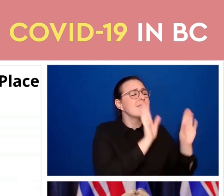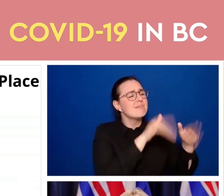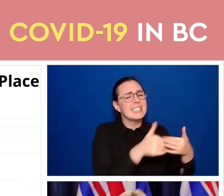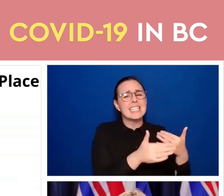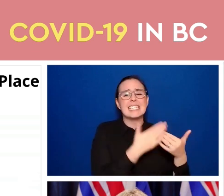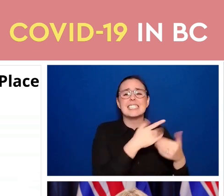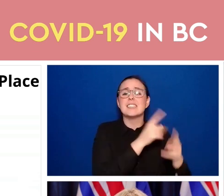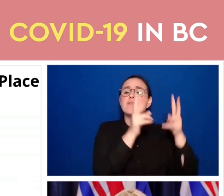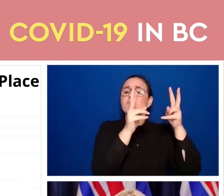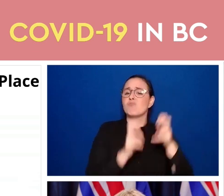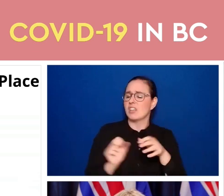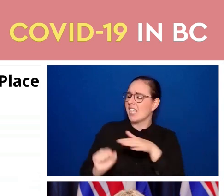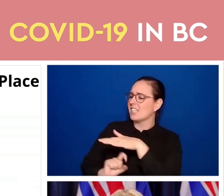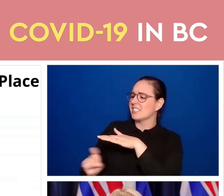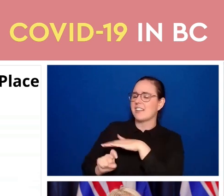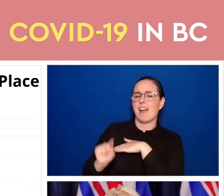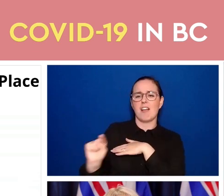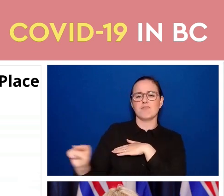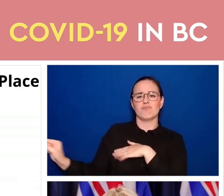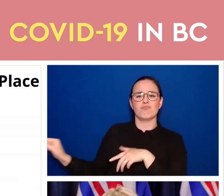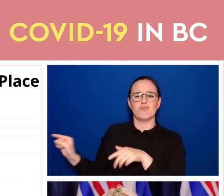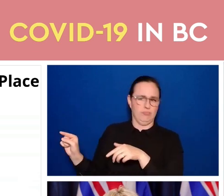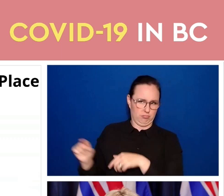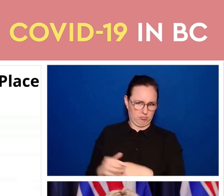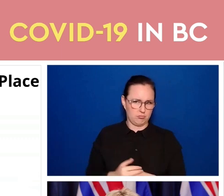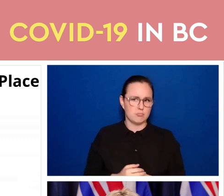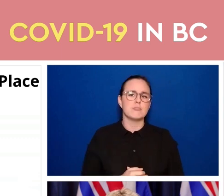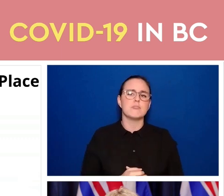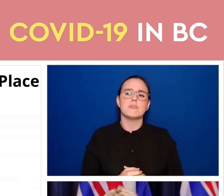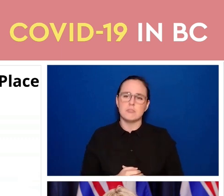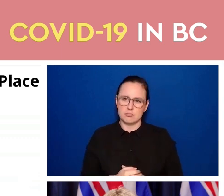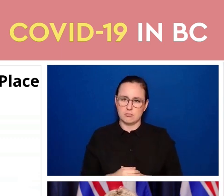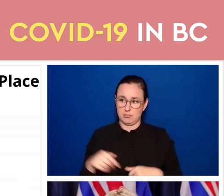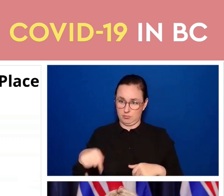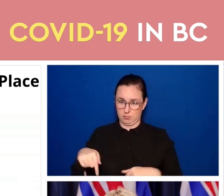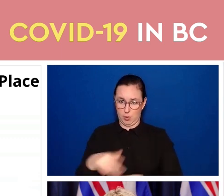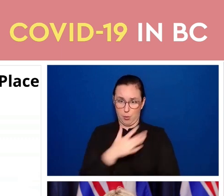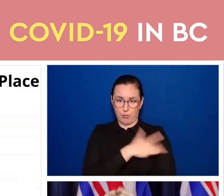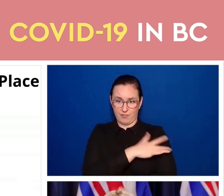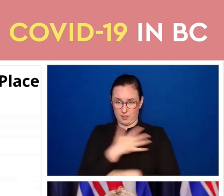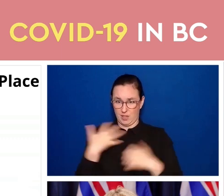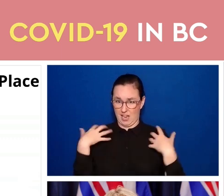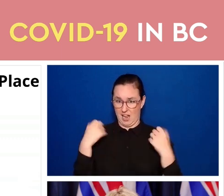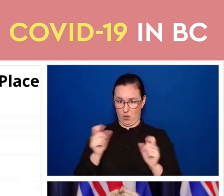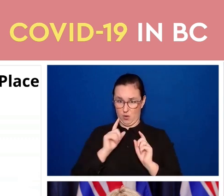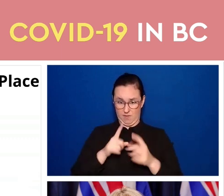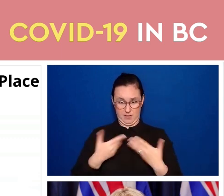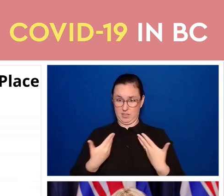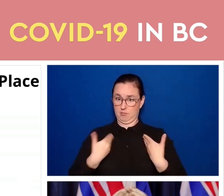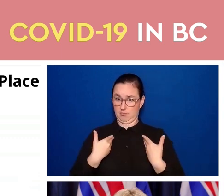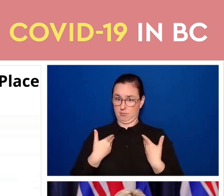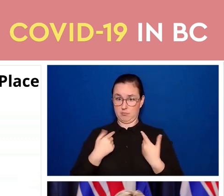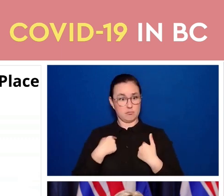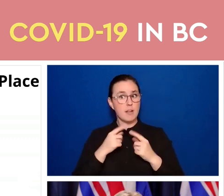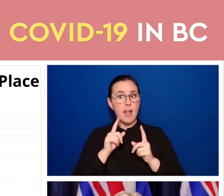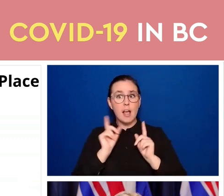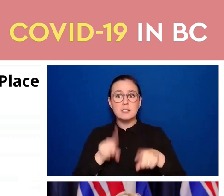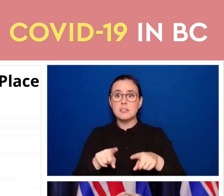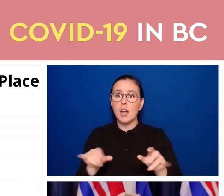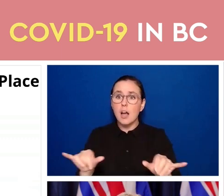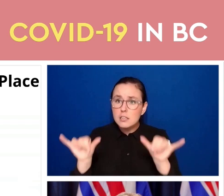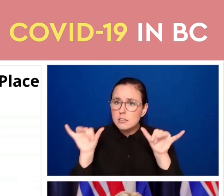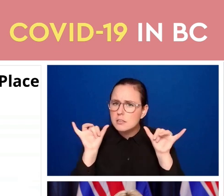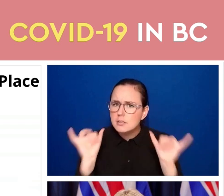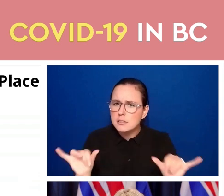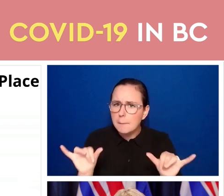officer orders are still in place and these will supplement what we need to do right now as we're moving forward with the BC